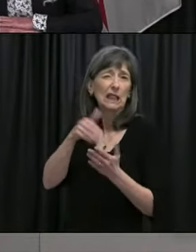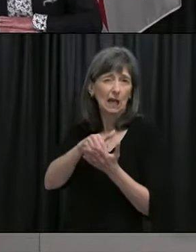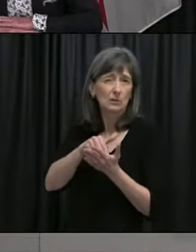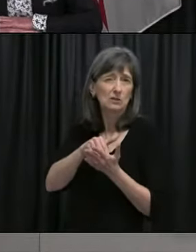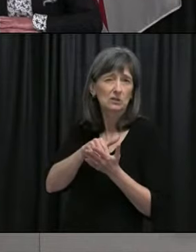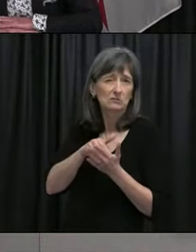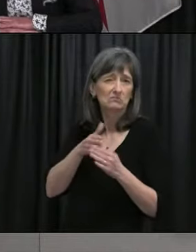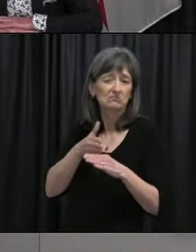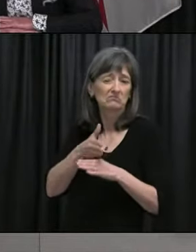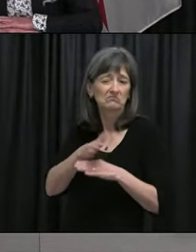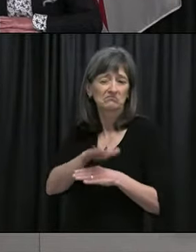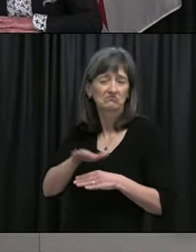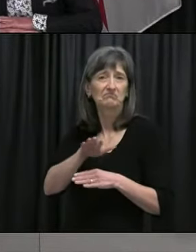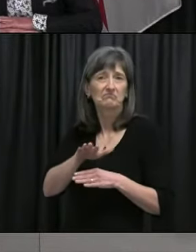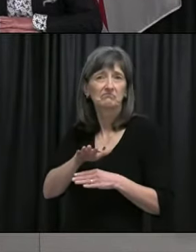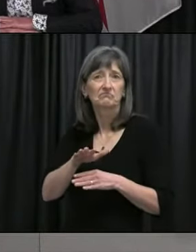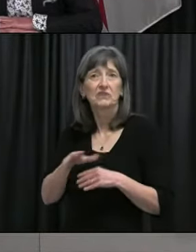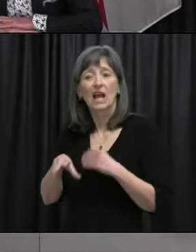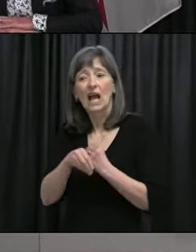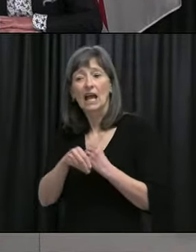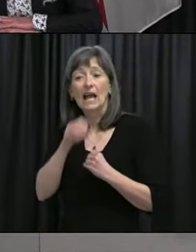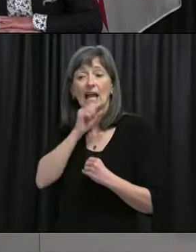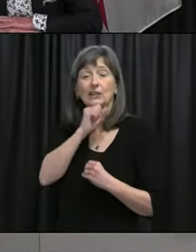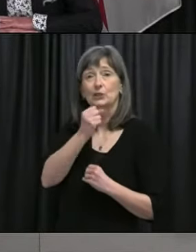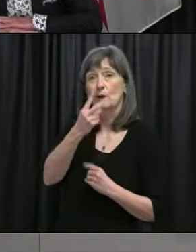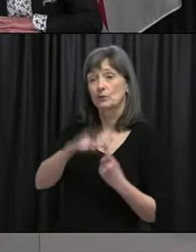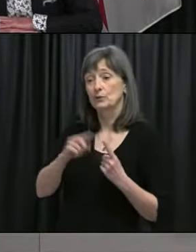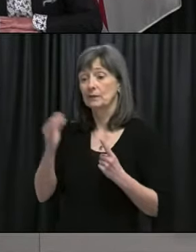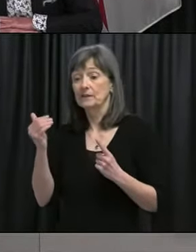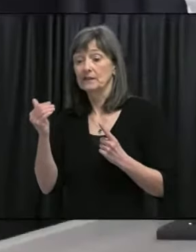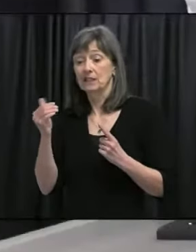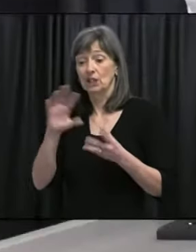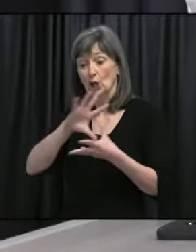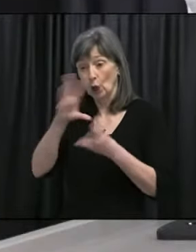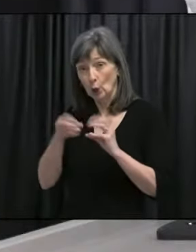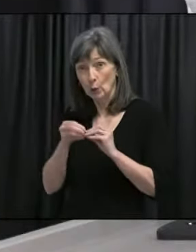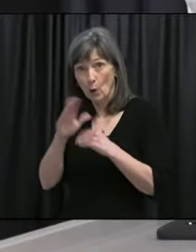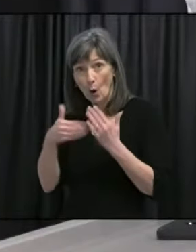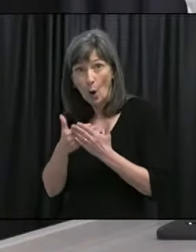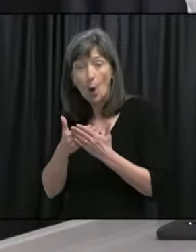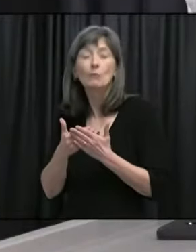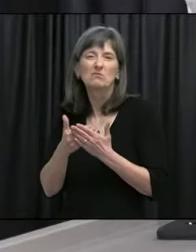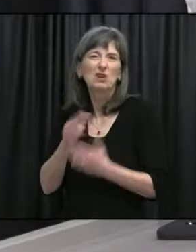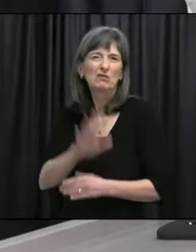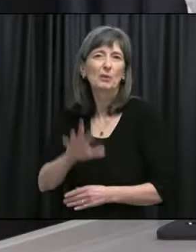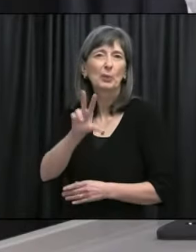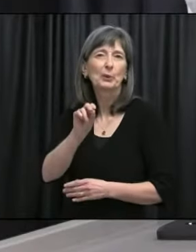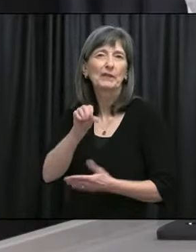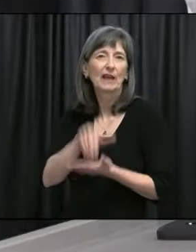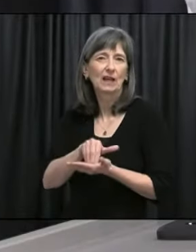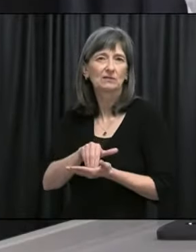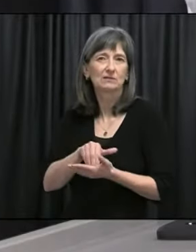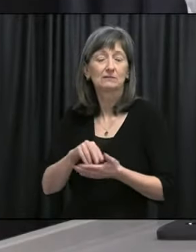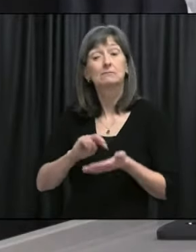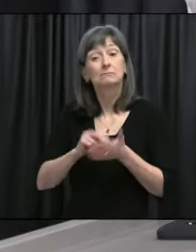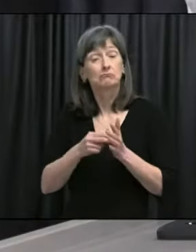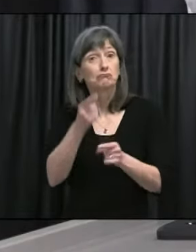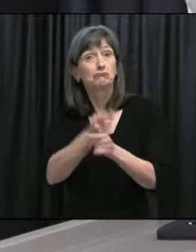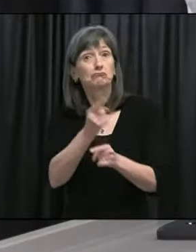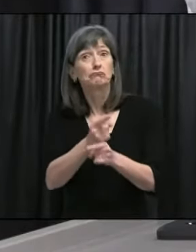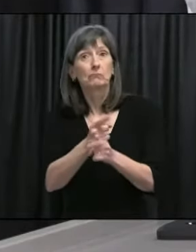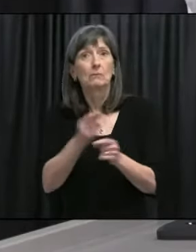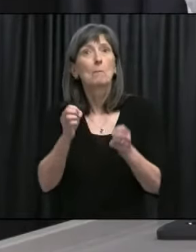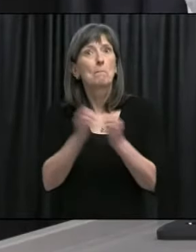factor in the additional age 12 to 15 inclusive, that is an increase in the eligible population,